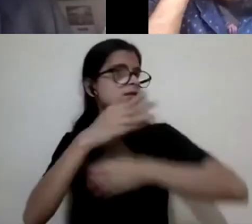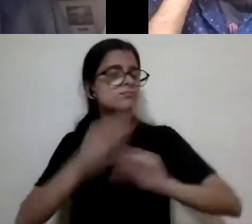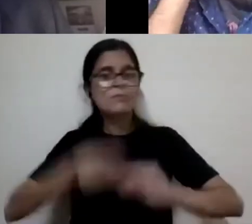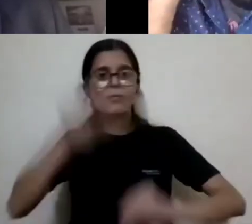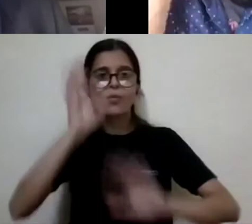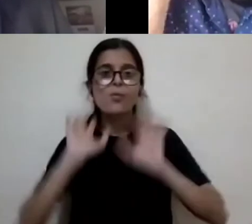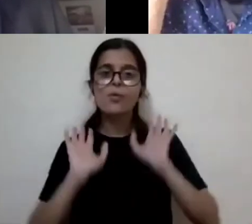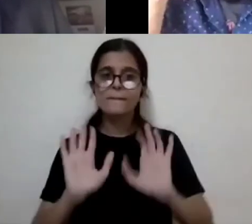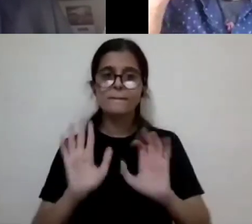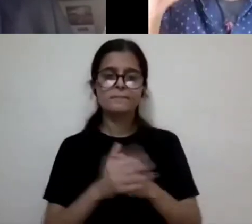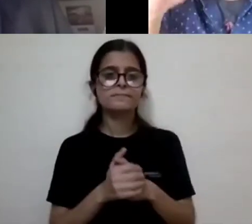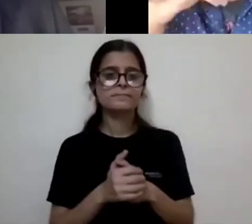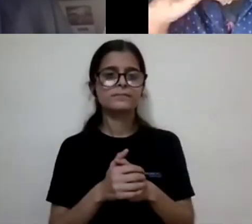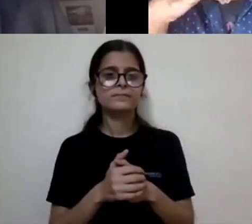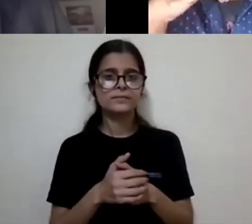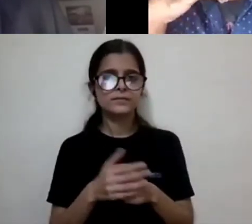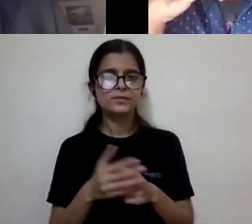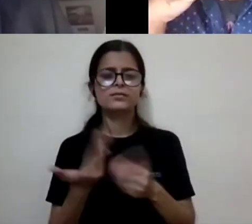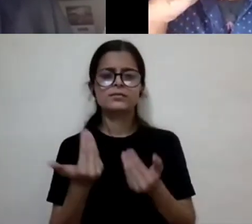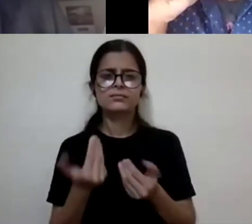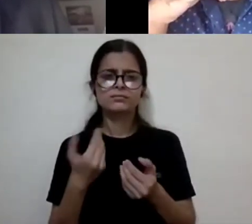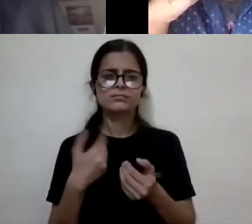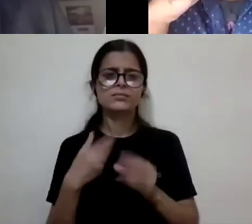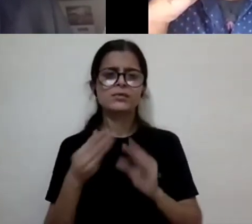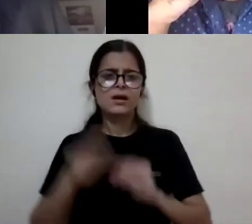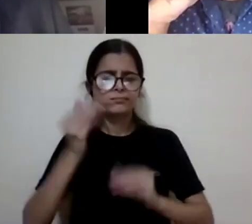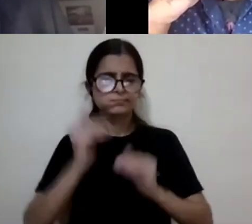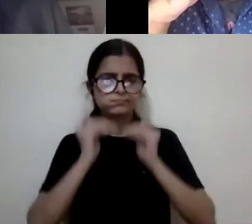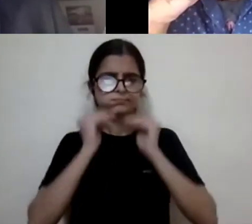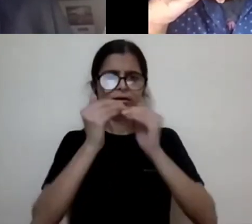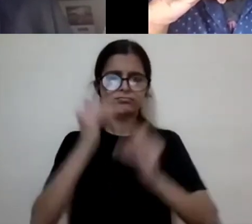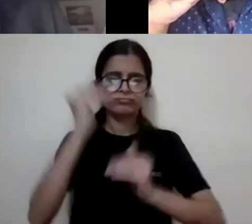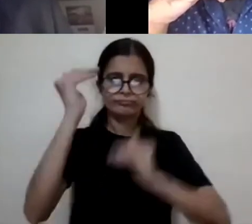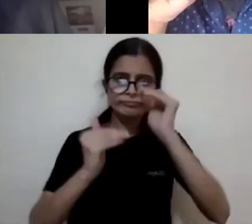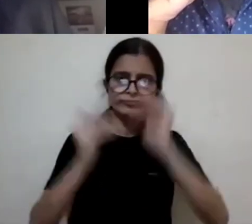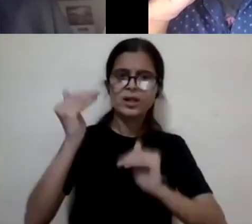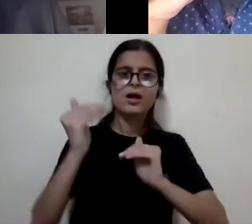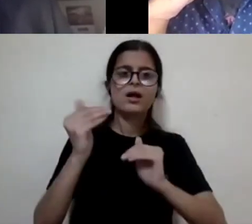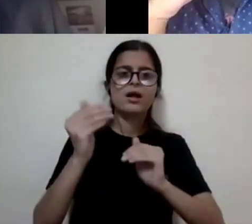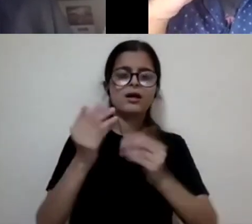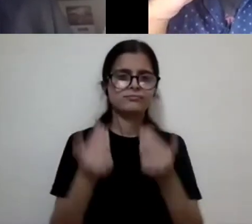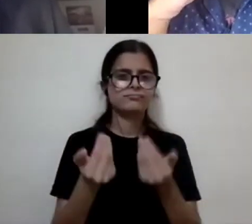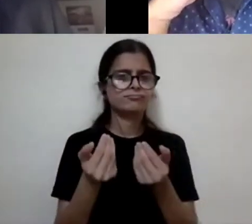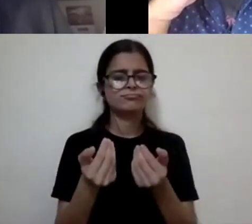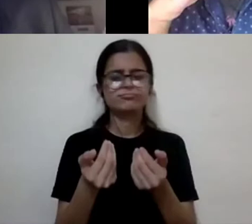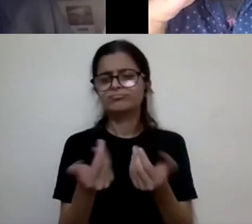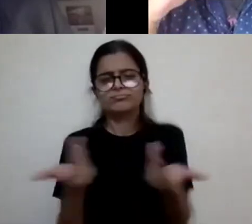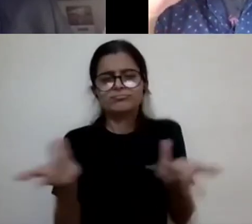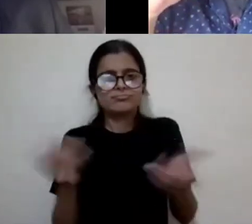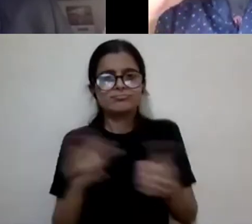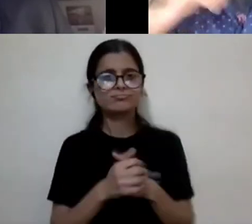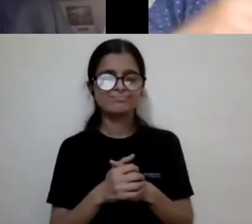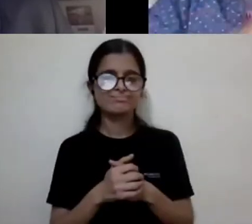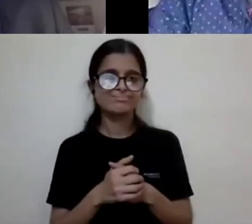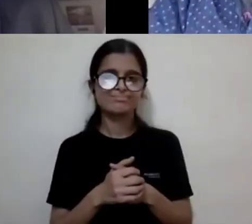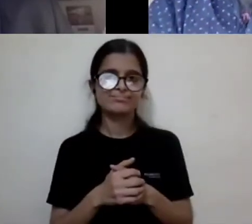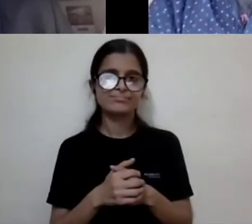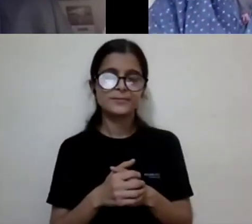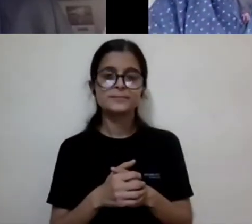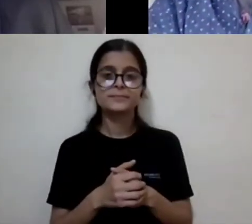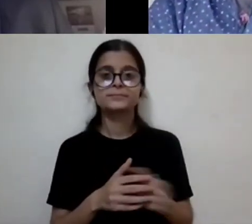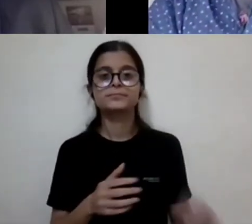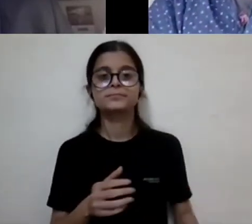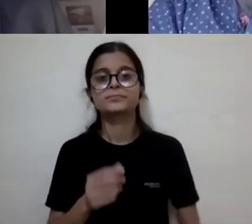uh, heightened eugenic concerns and discrimination. So not all positive, but yeah. Thank you. Uh,